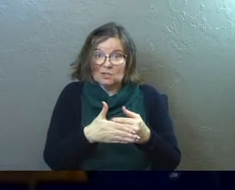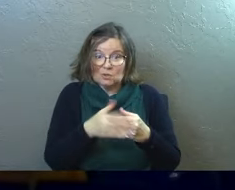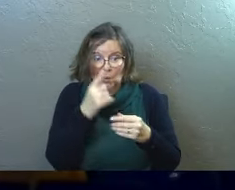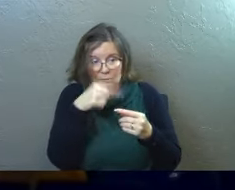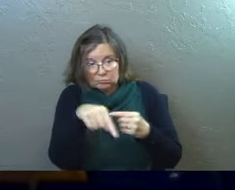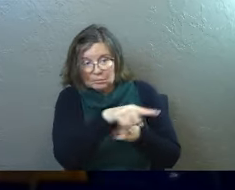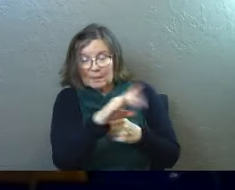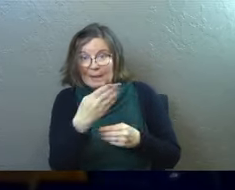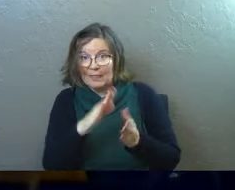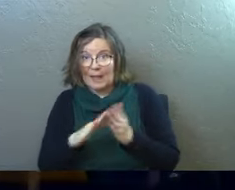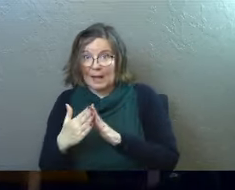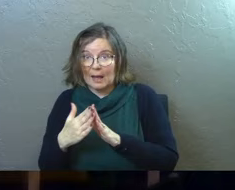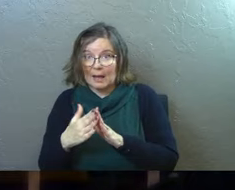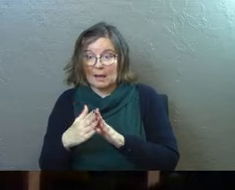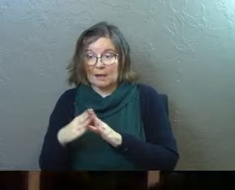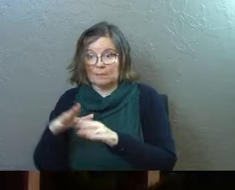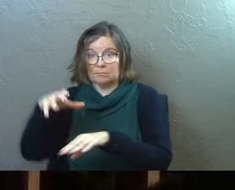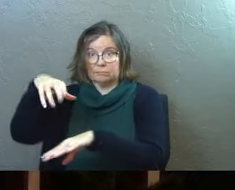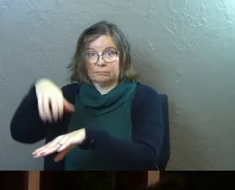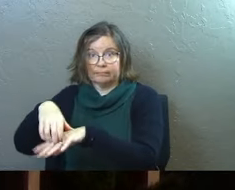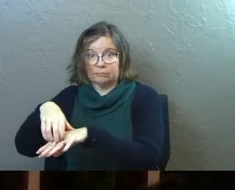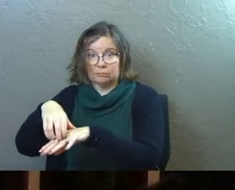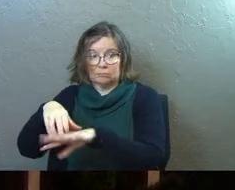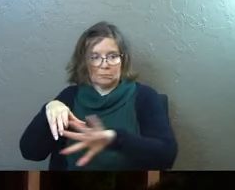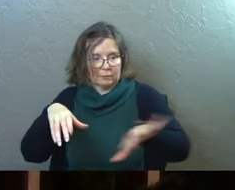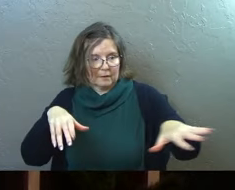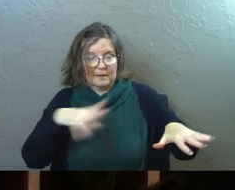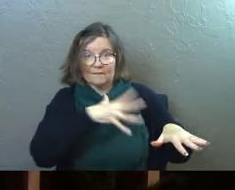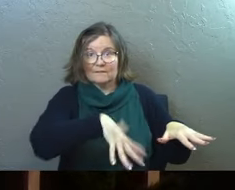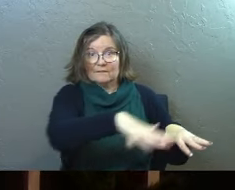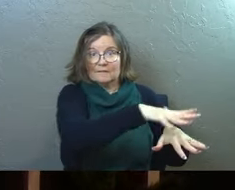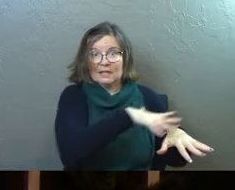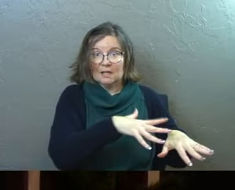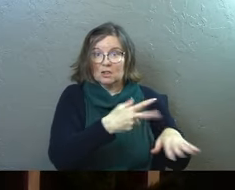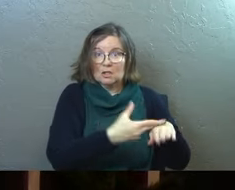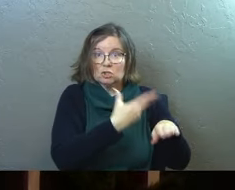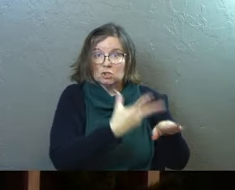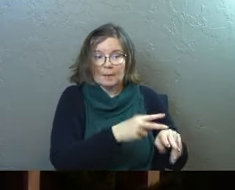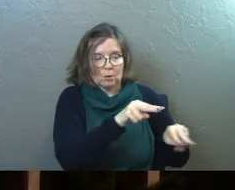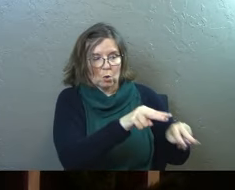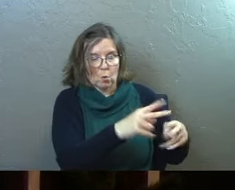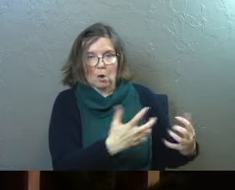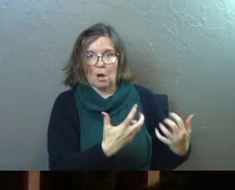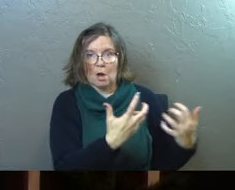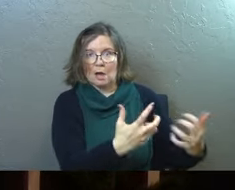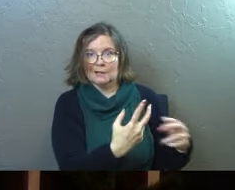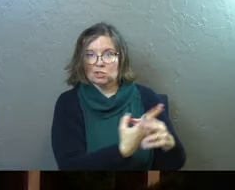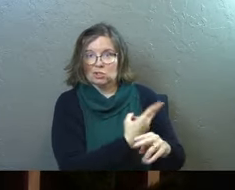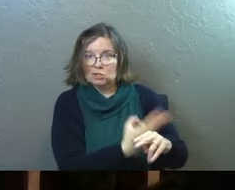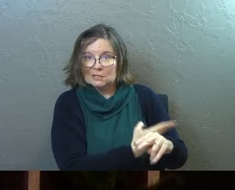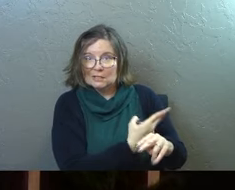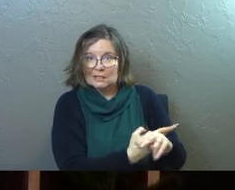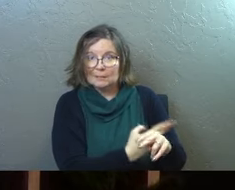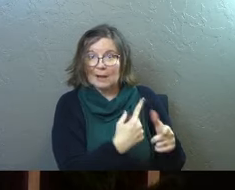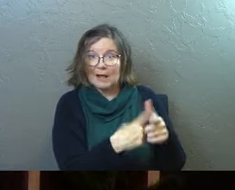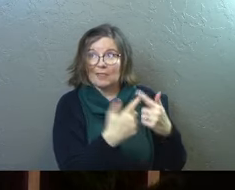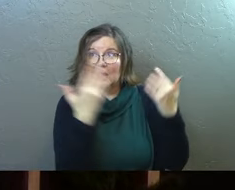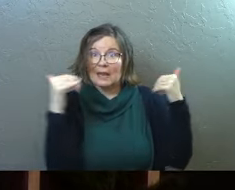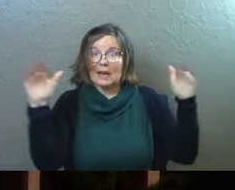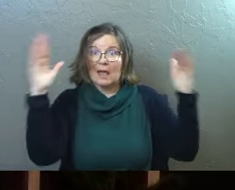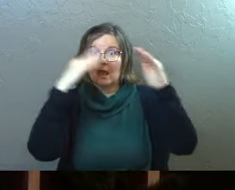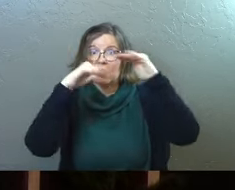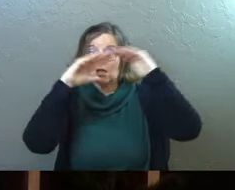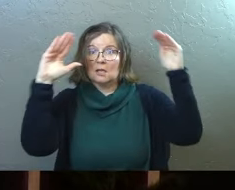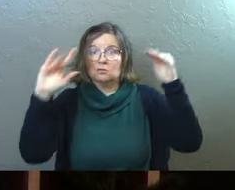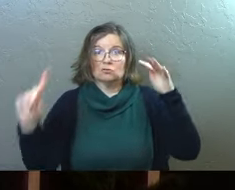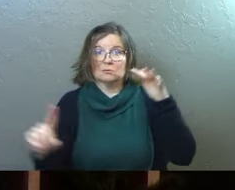So it's right around Bethlehem there, there are shepherds and they are, um, watching their sheep. And it says that an angel appeared